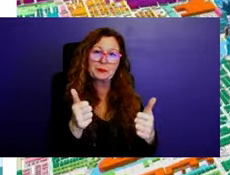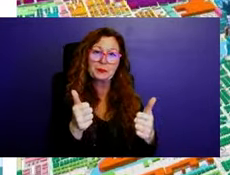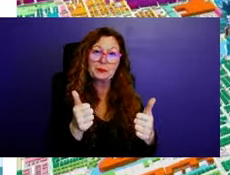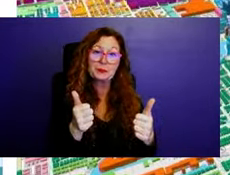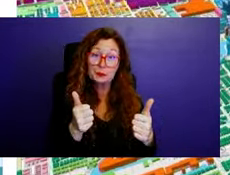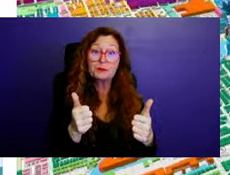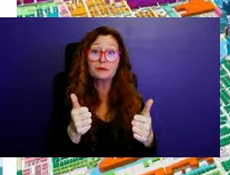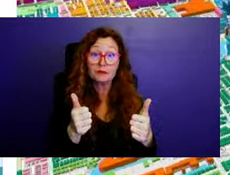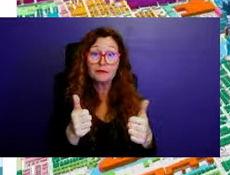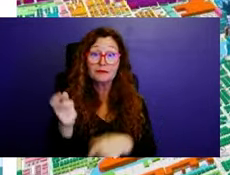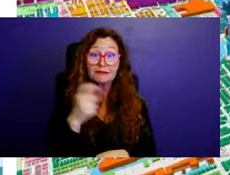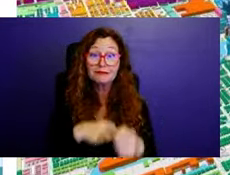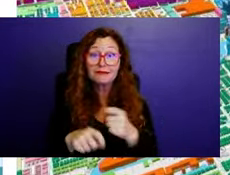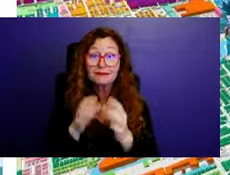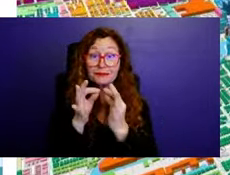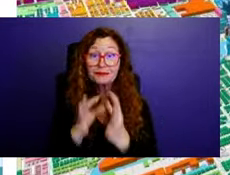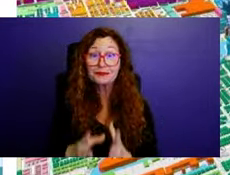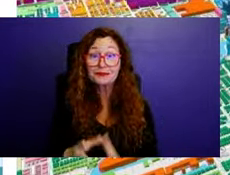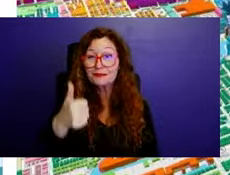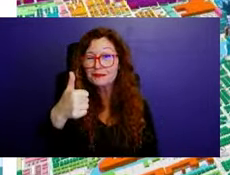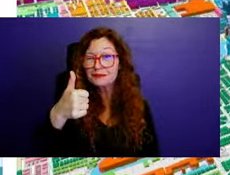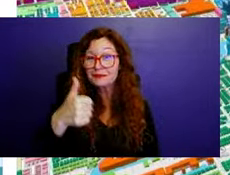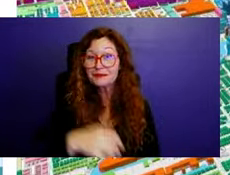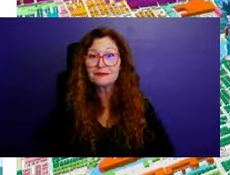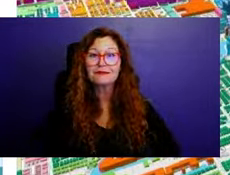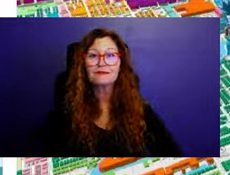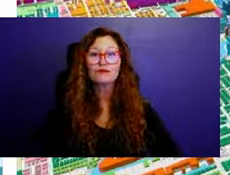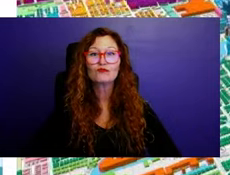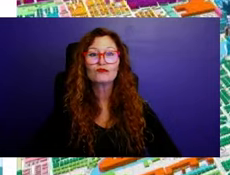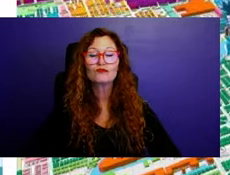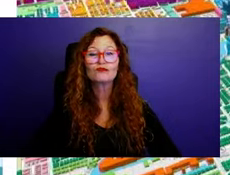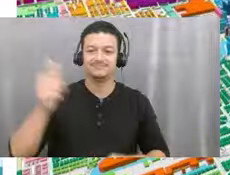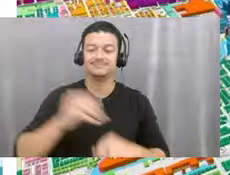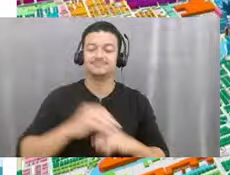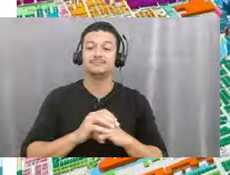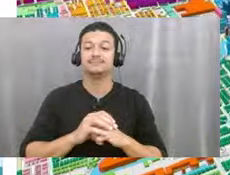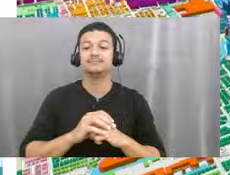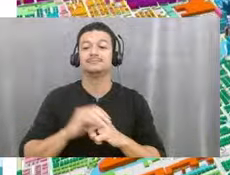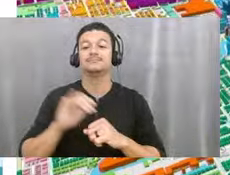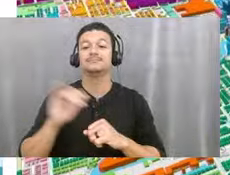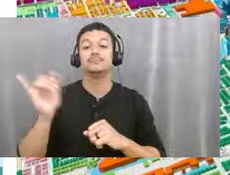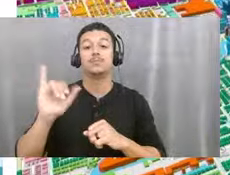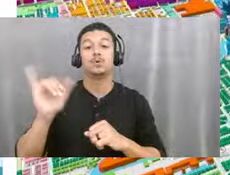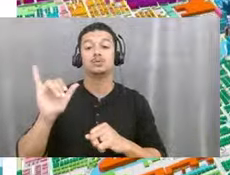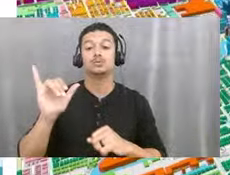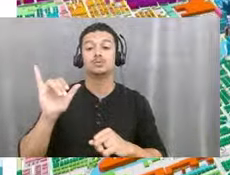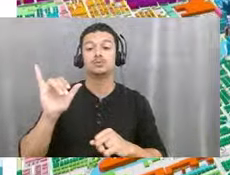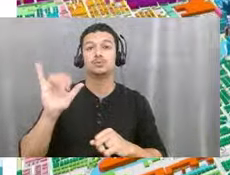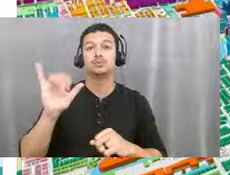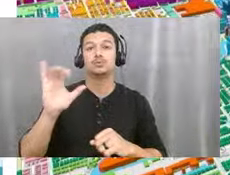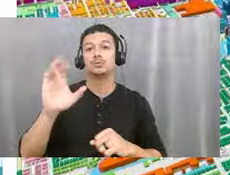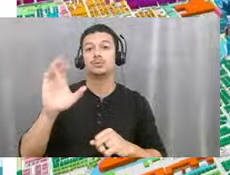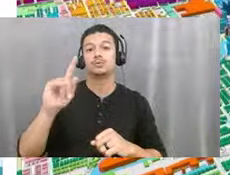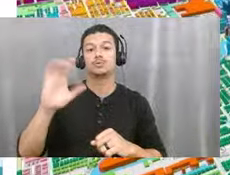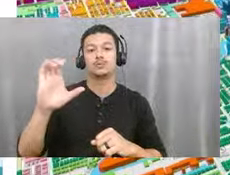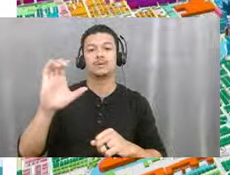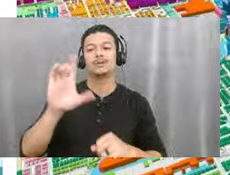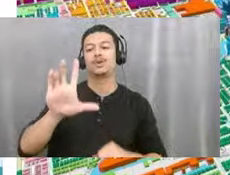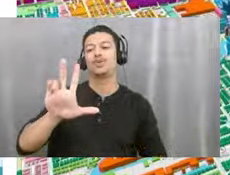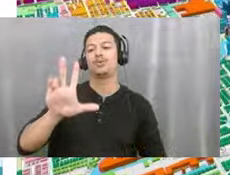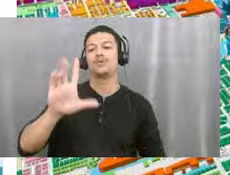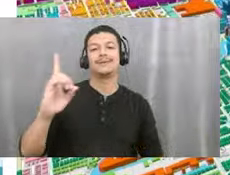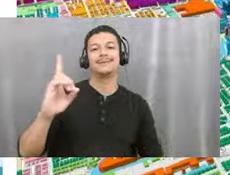grid X, which is a 3d zoning platform. It essentially makes all of the information that comes through zoning much more accessible